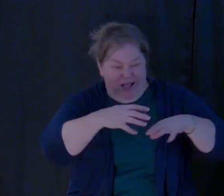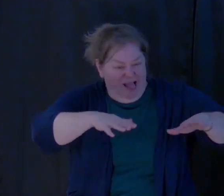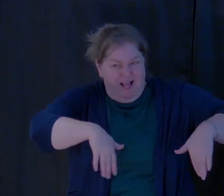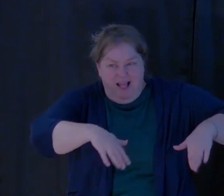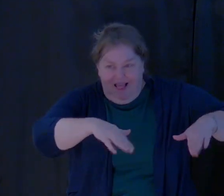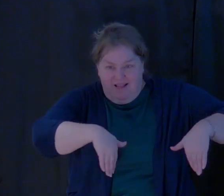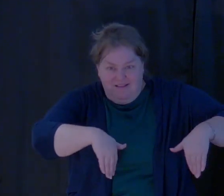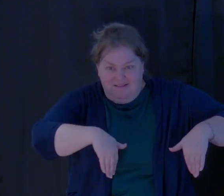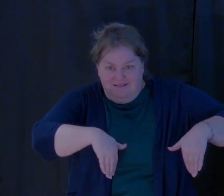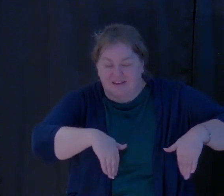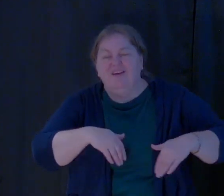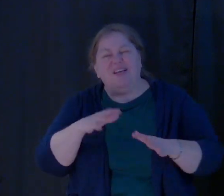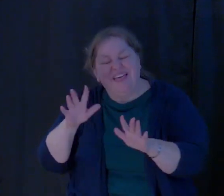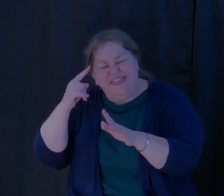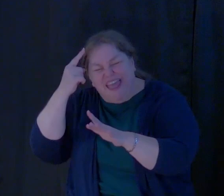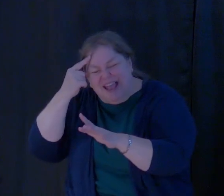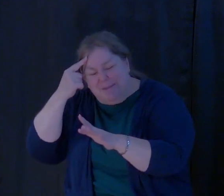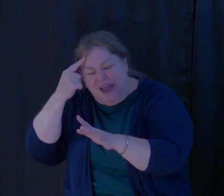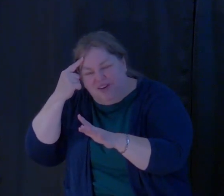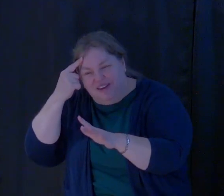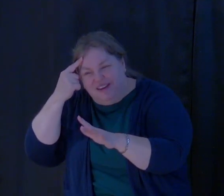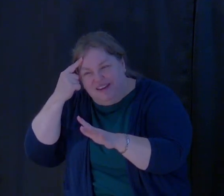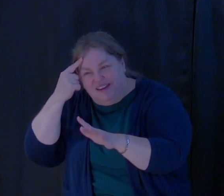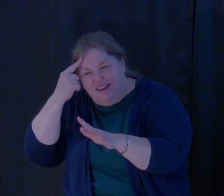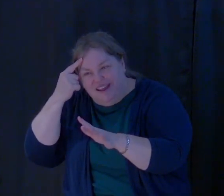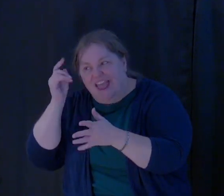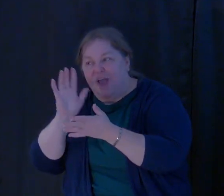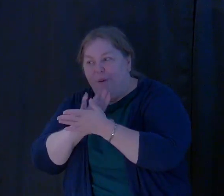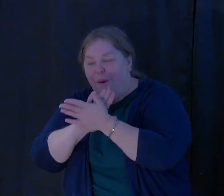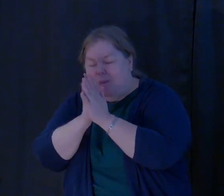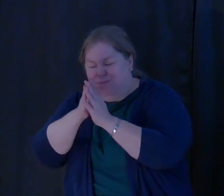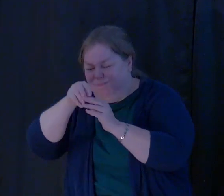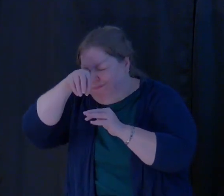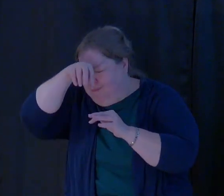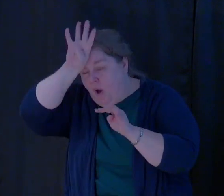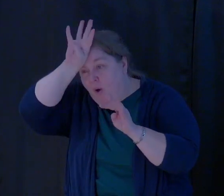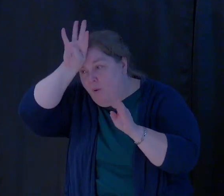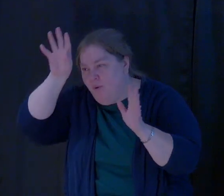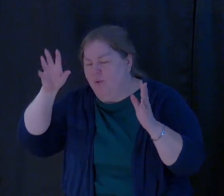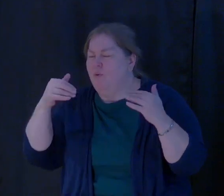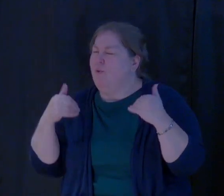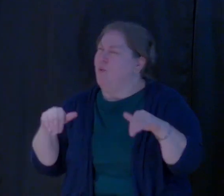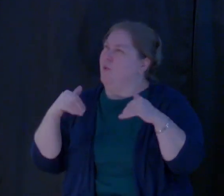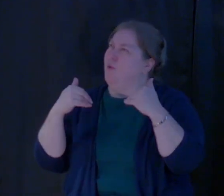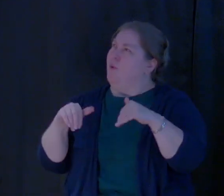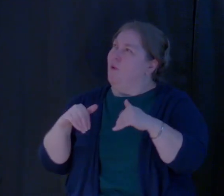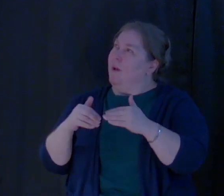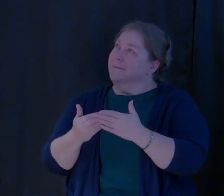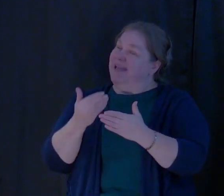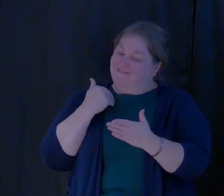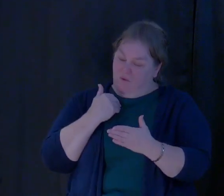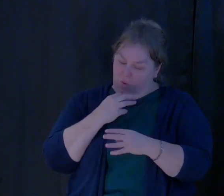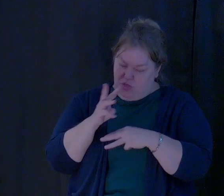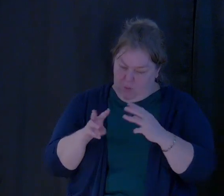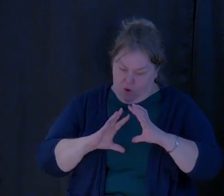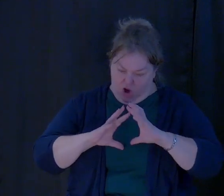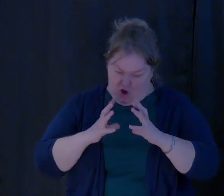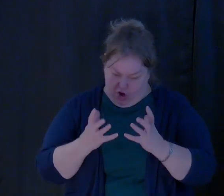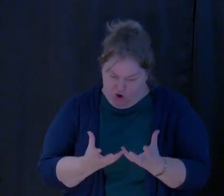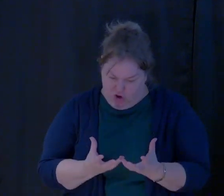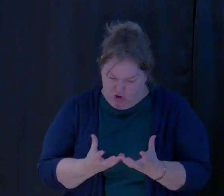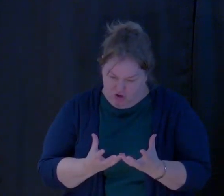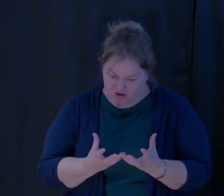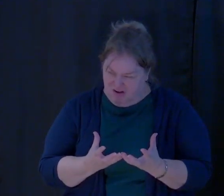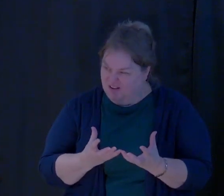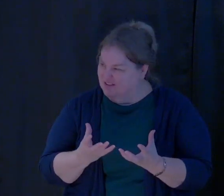think about this, it begins to blow my mind. Before this world was ever created some 3